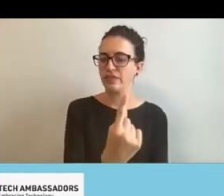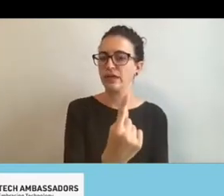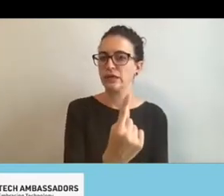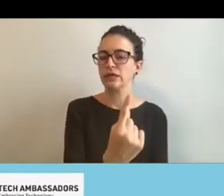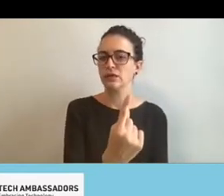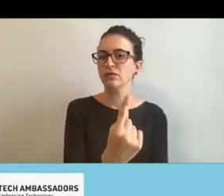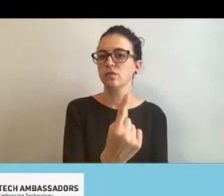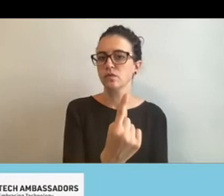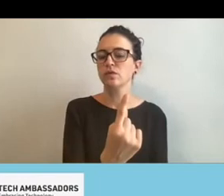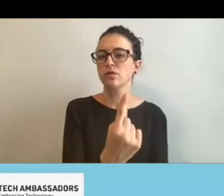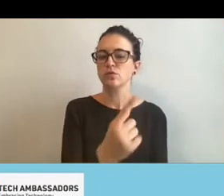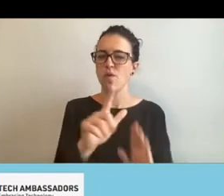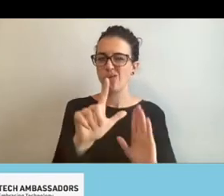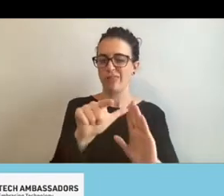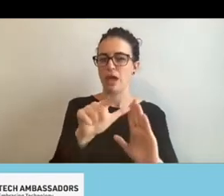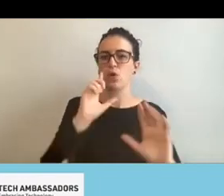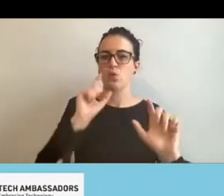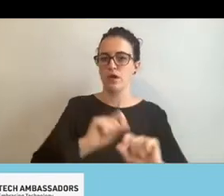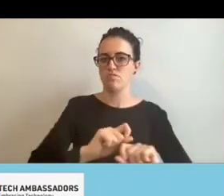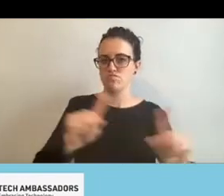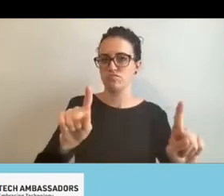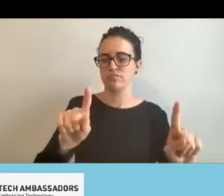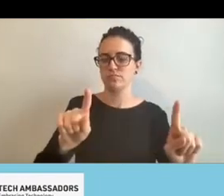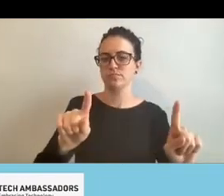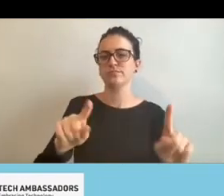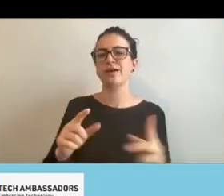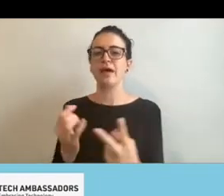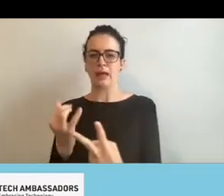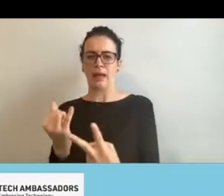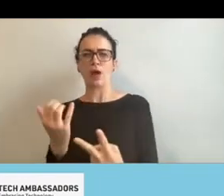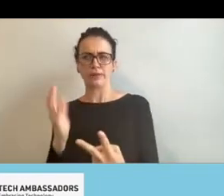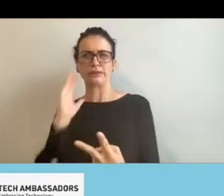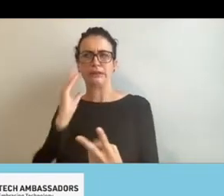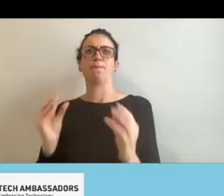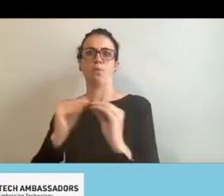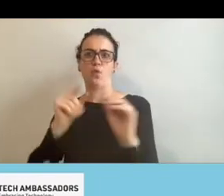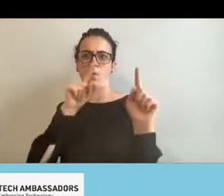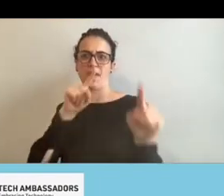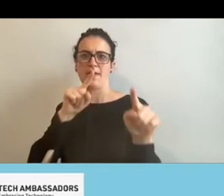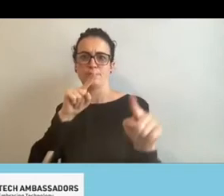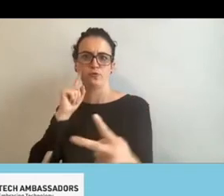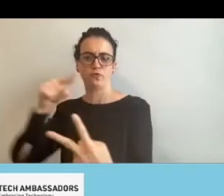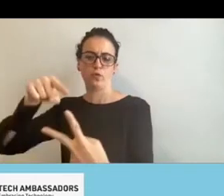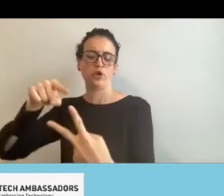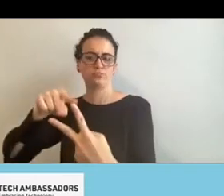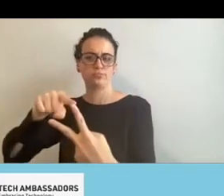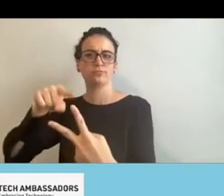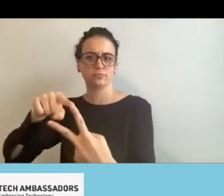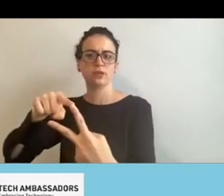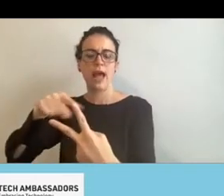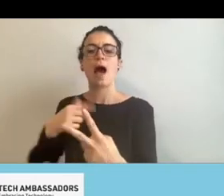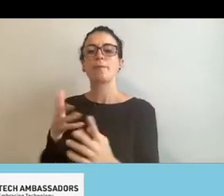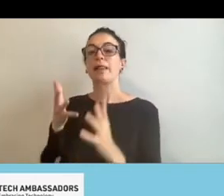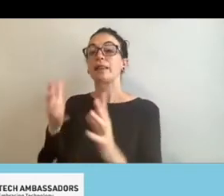and launch that one a little later. Okay, good. We're starting to get some better, uh, feedback to those questions now. Good. I'm going to leave that